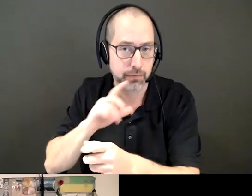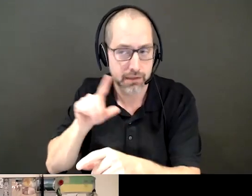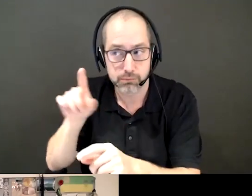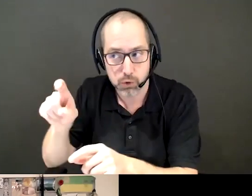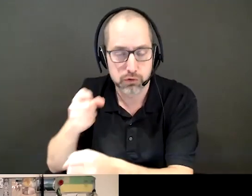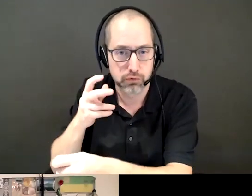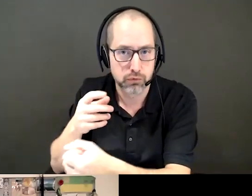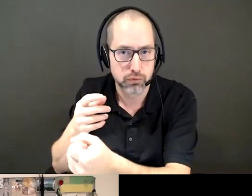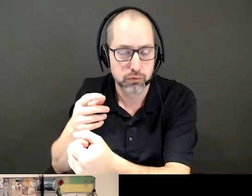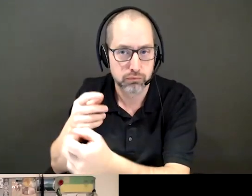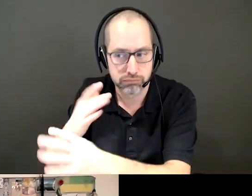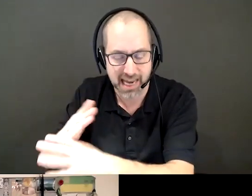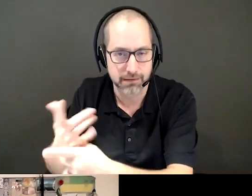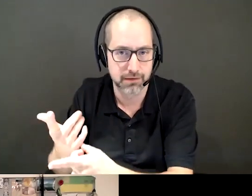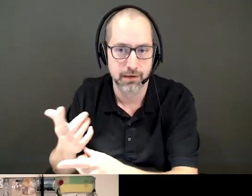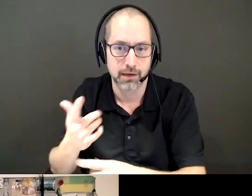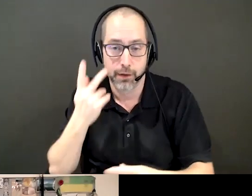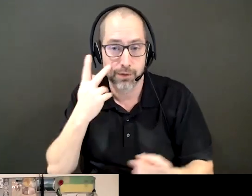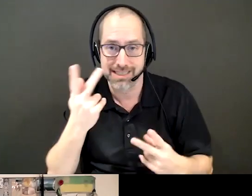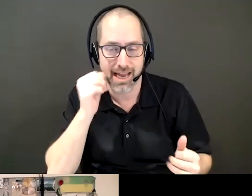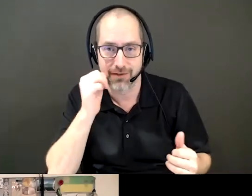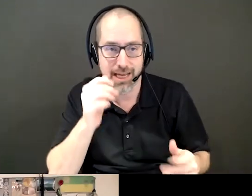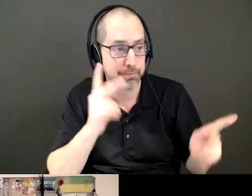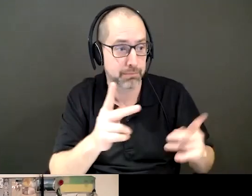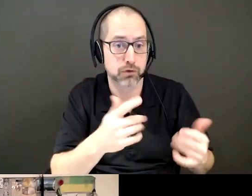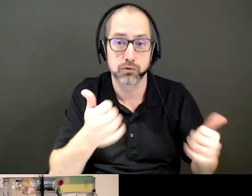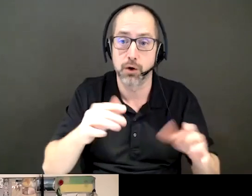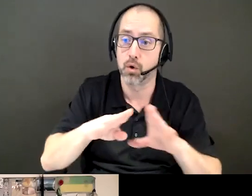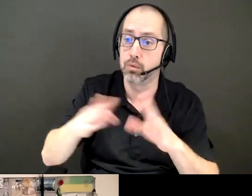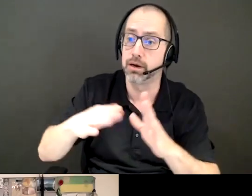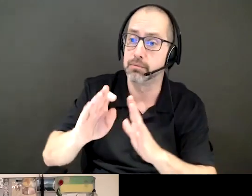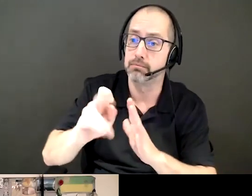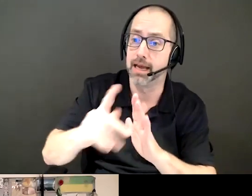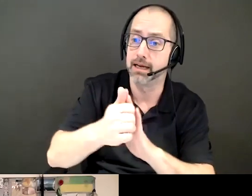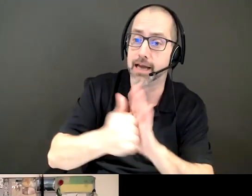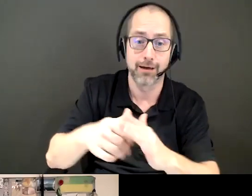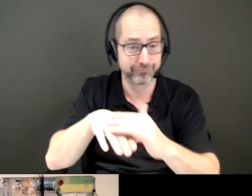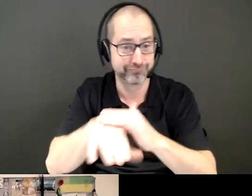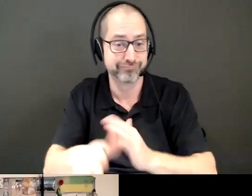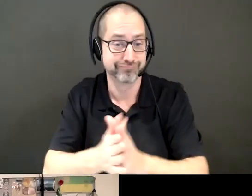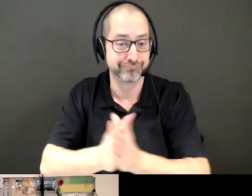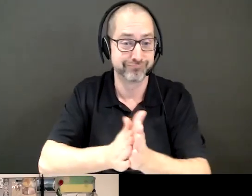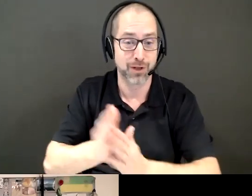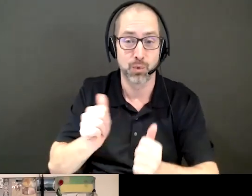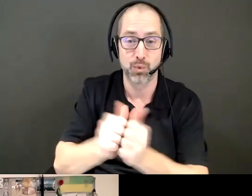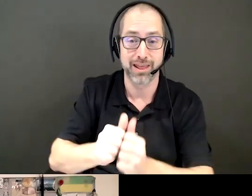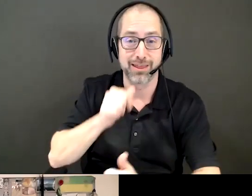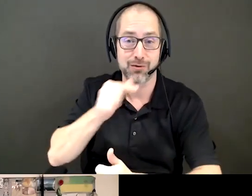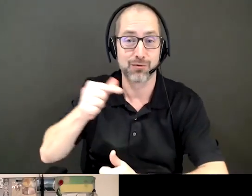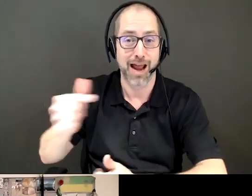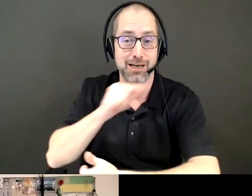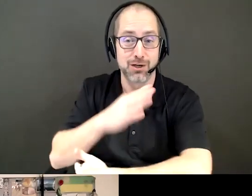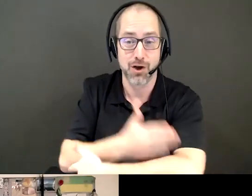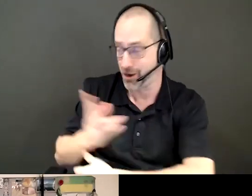we deal with every day. We see people being arrested when they try to open up a bank account, you know, with their granddaughter, because people are